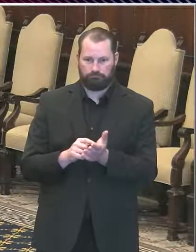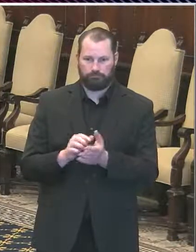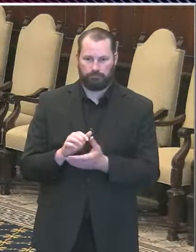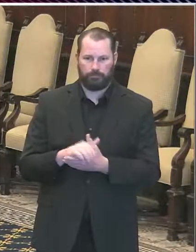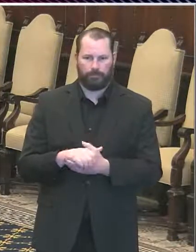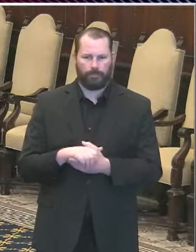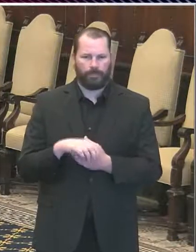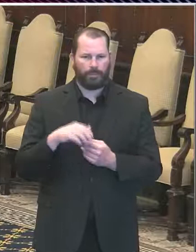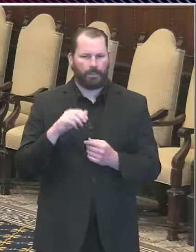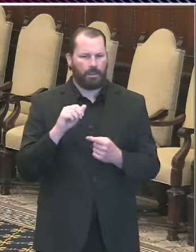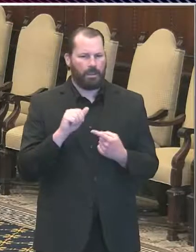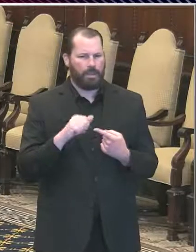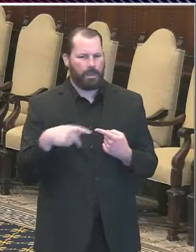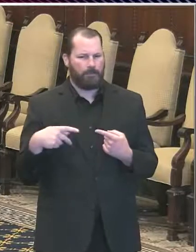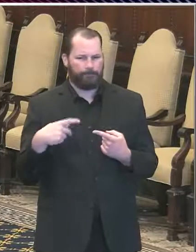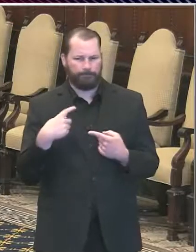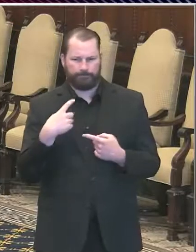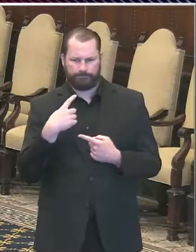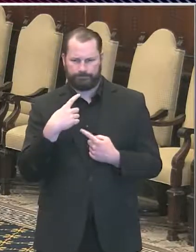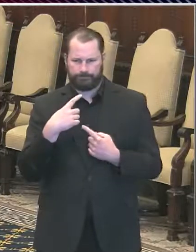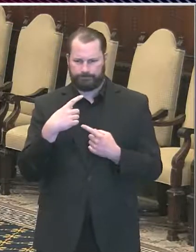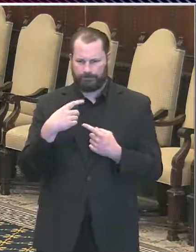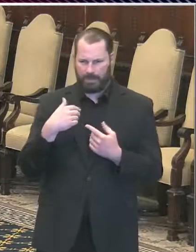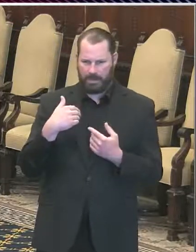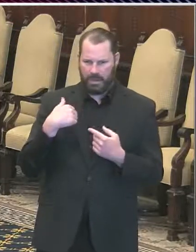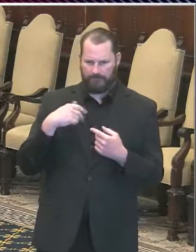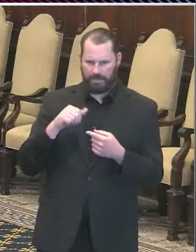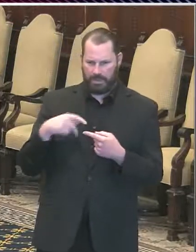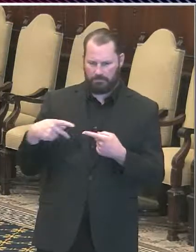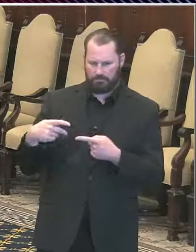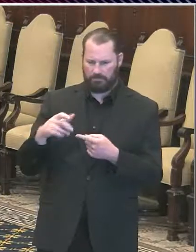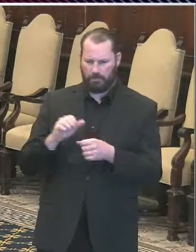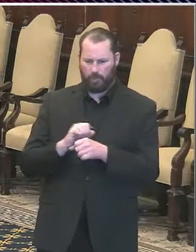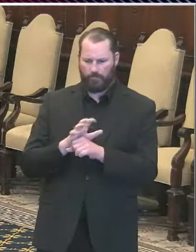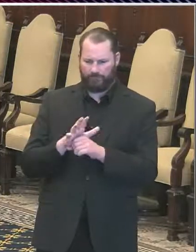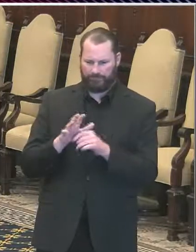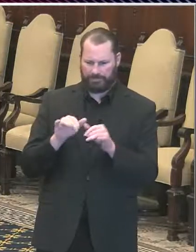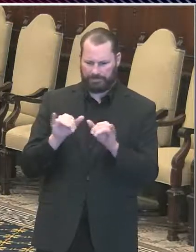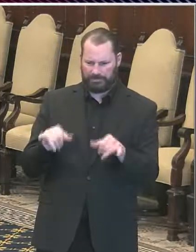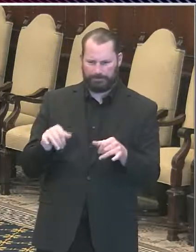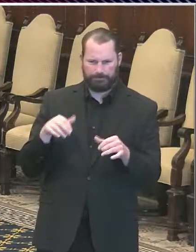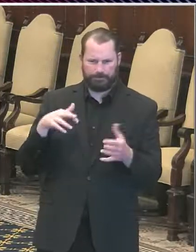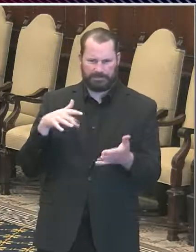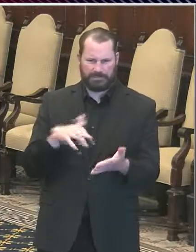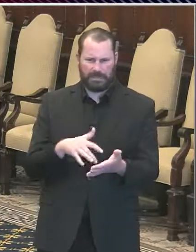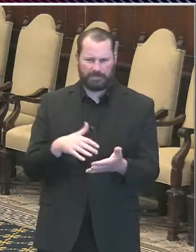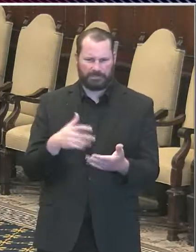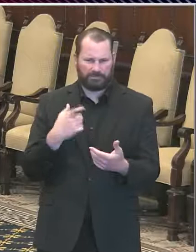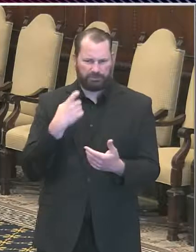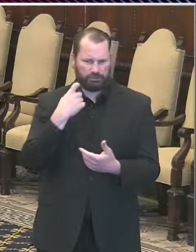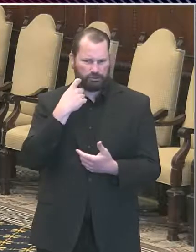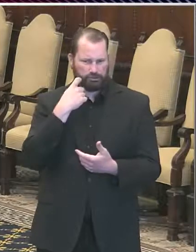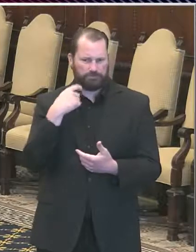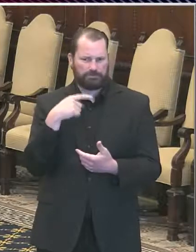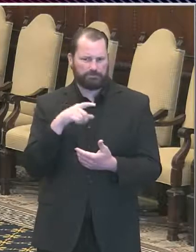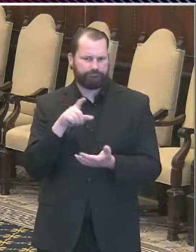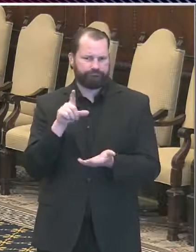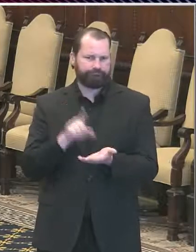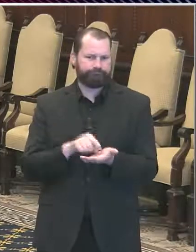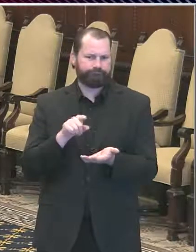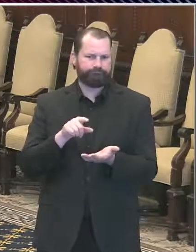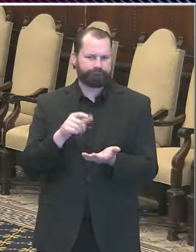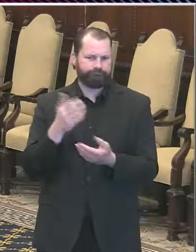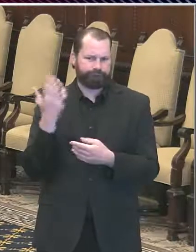I'm not sure if you've seen it it was a study published on Monday in the natural medicine journal and it was talking about